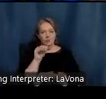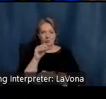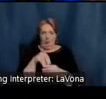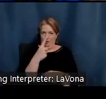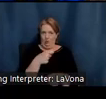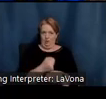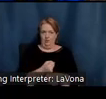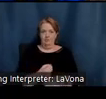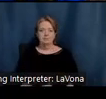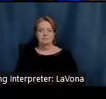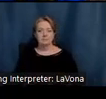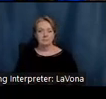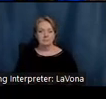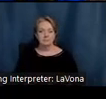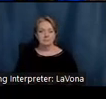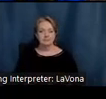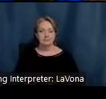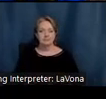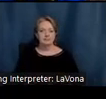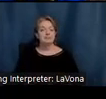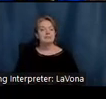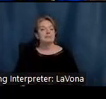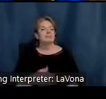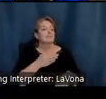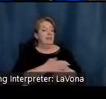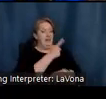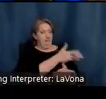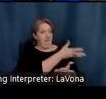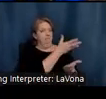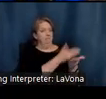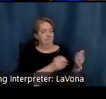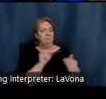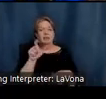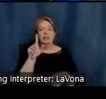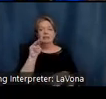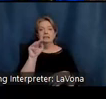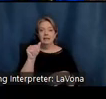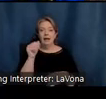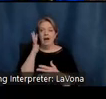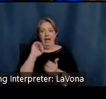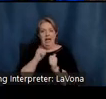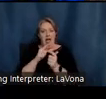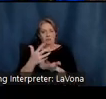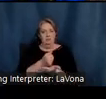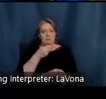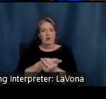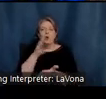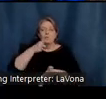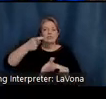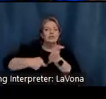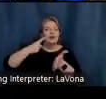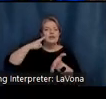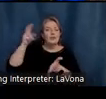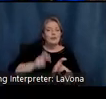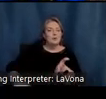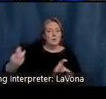After the painter's death, Selma would support herself by charging for tours, much like we do today. For a